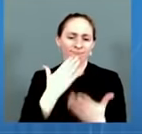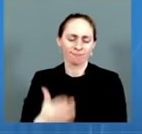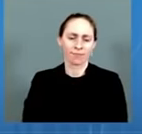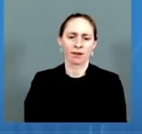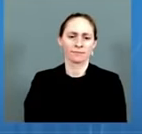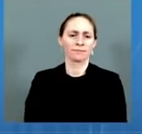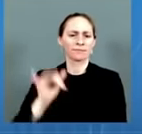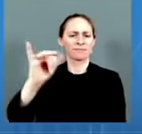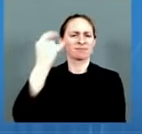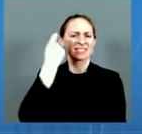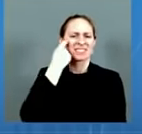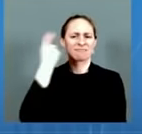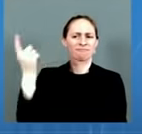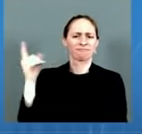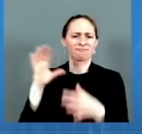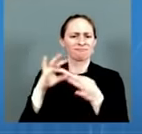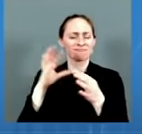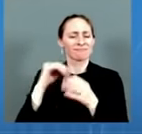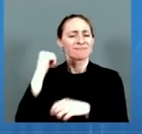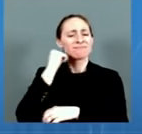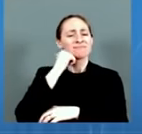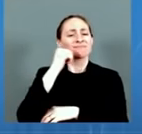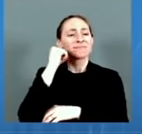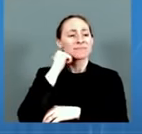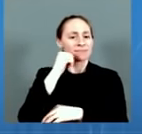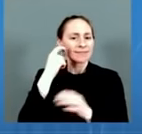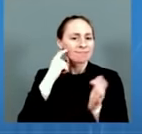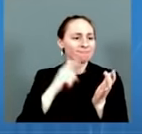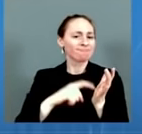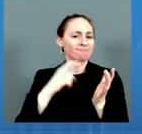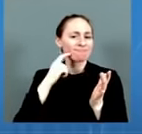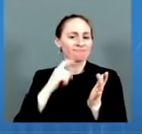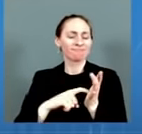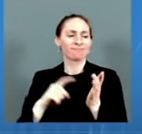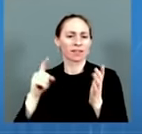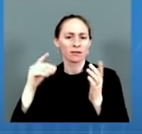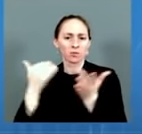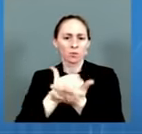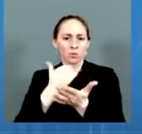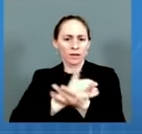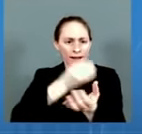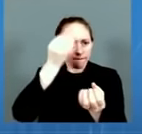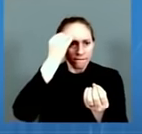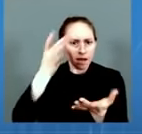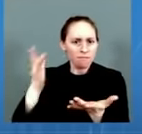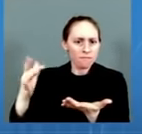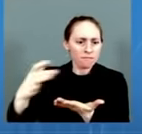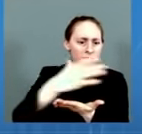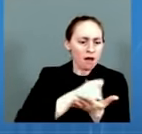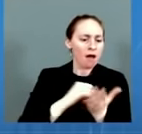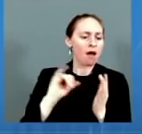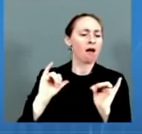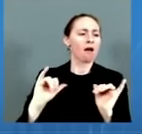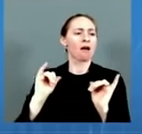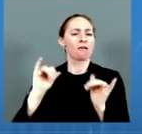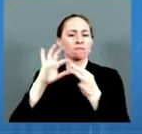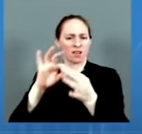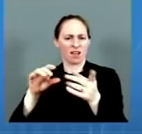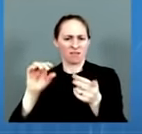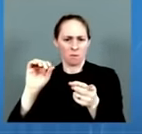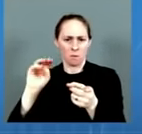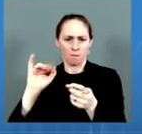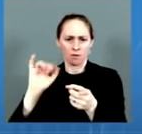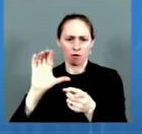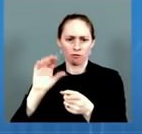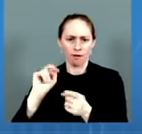understanding of the Omicron variant. And as Dr. Fauci just importantly explained, our vaccines